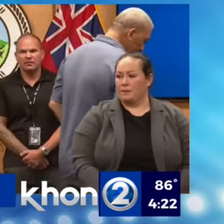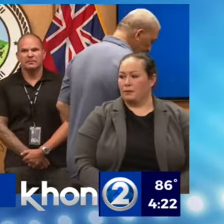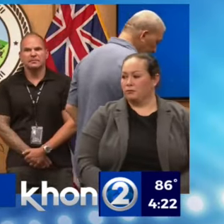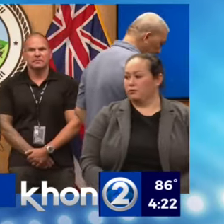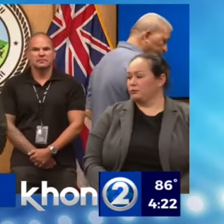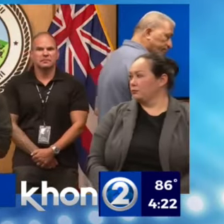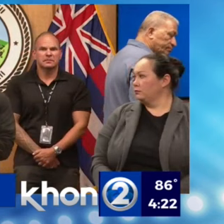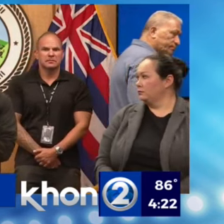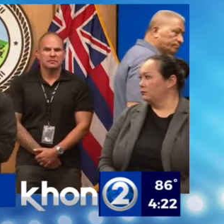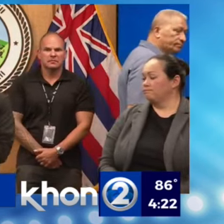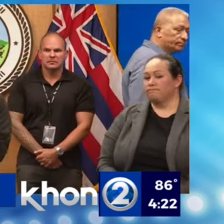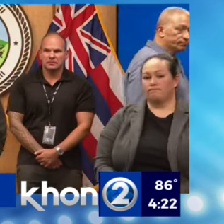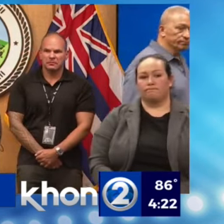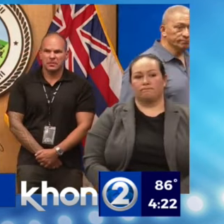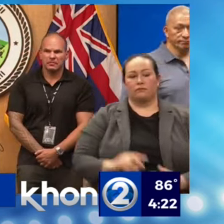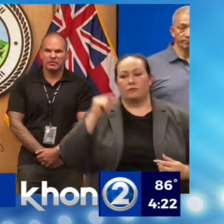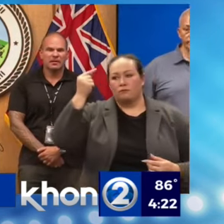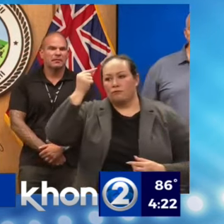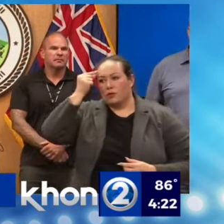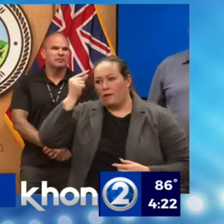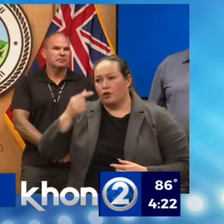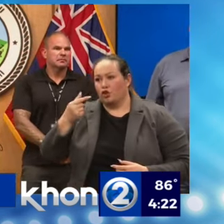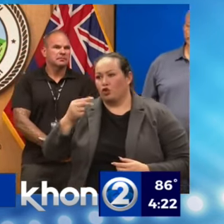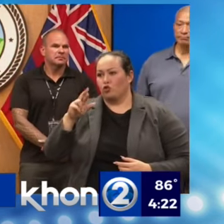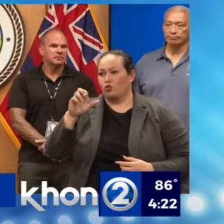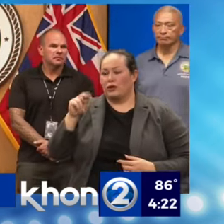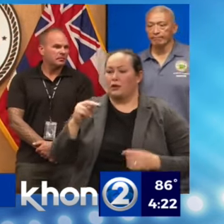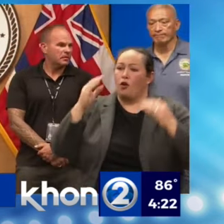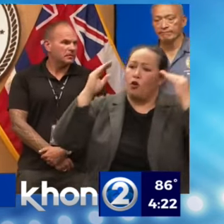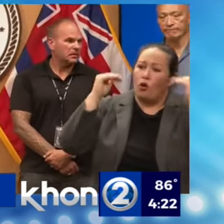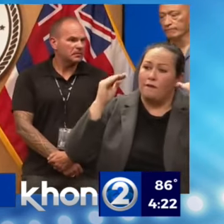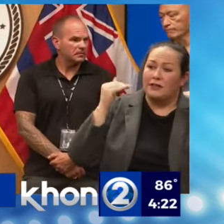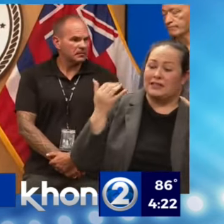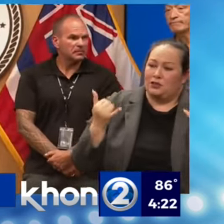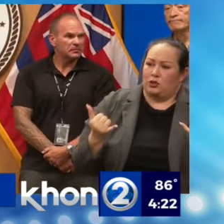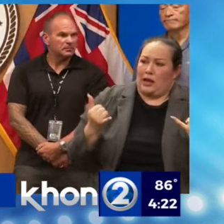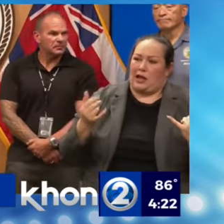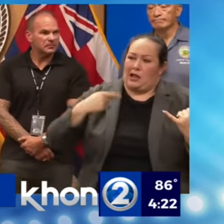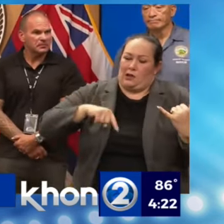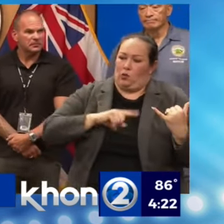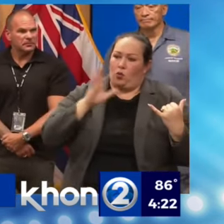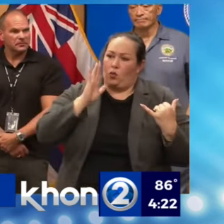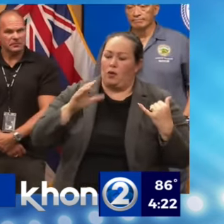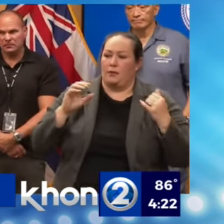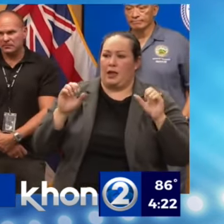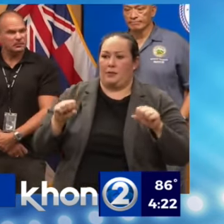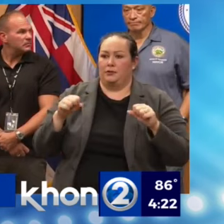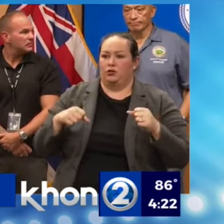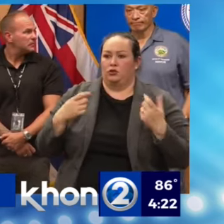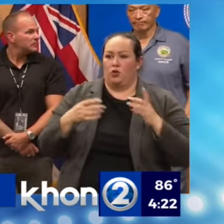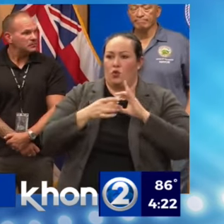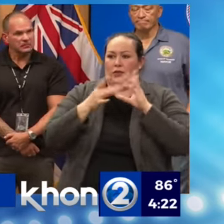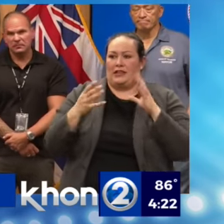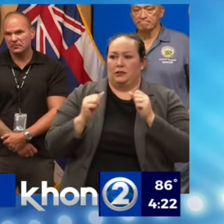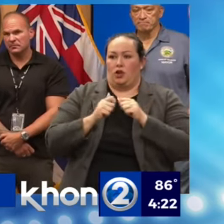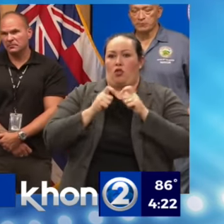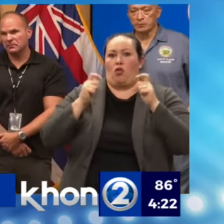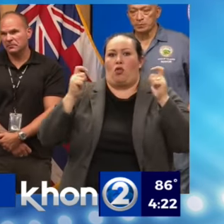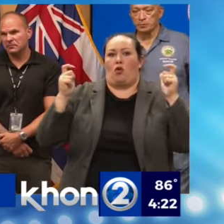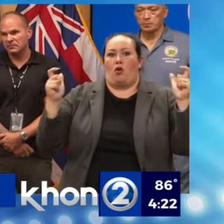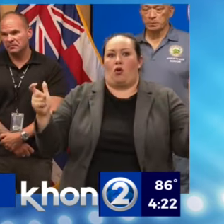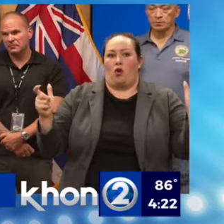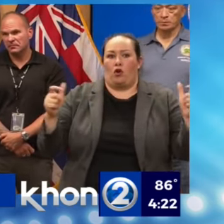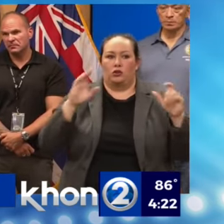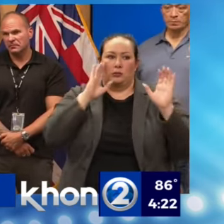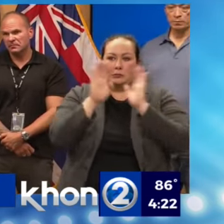And hopefully today we will be able to release a large volume of pictures and video from